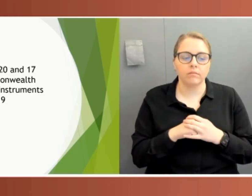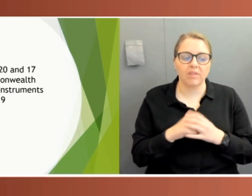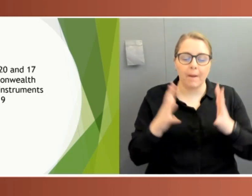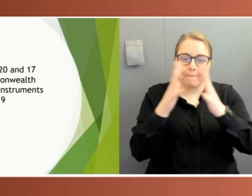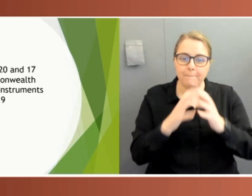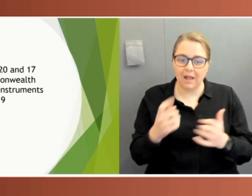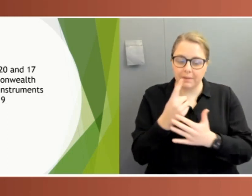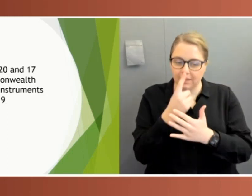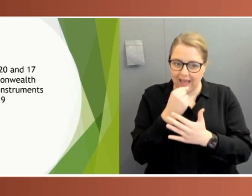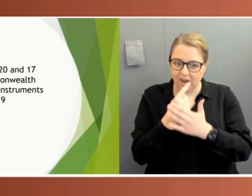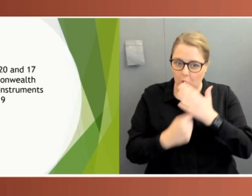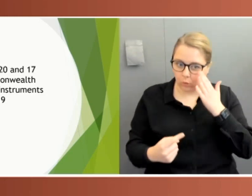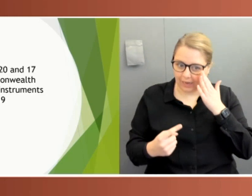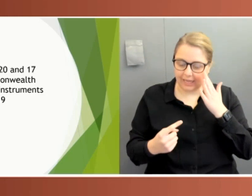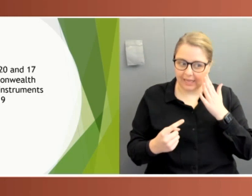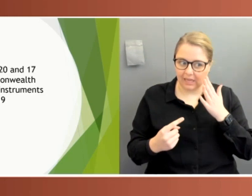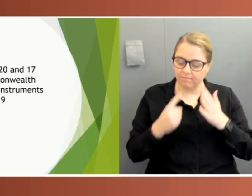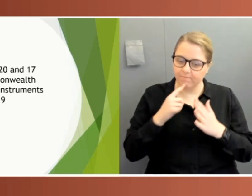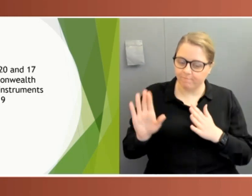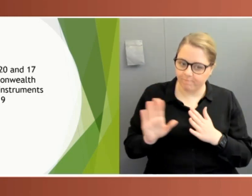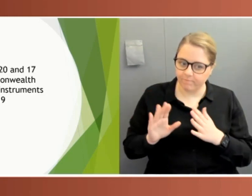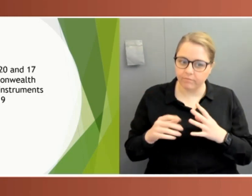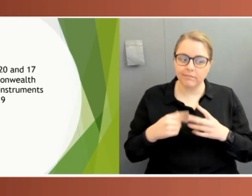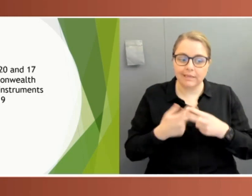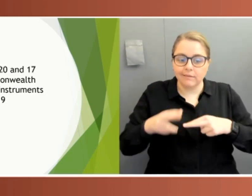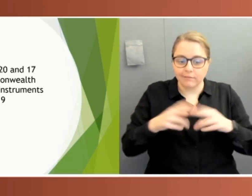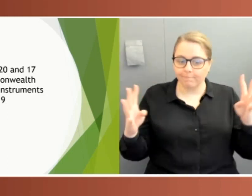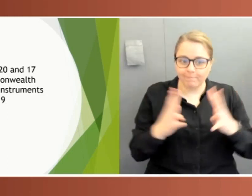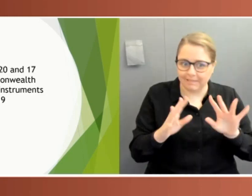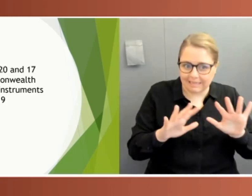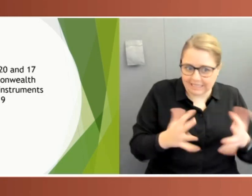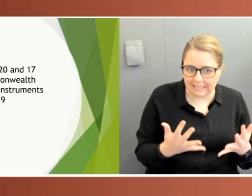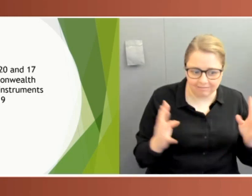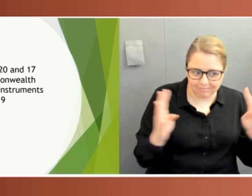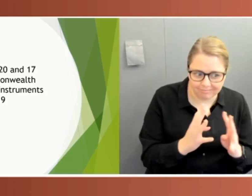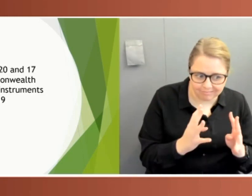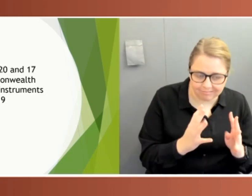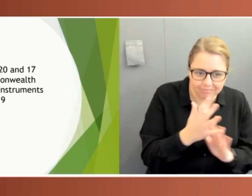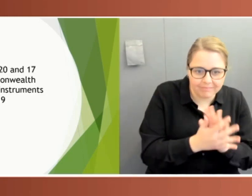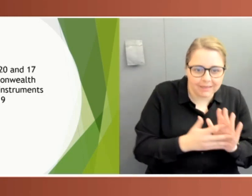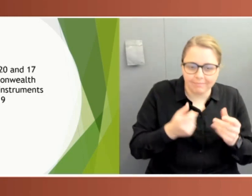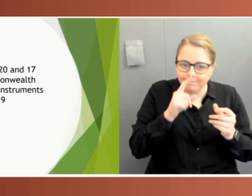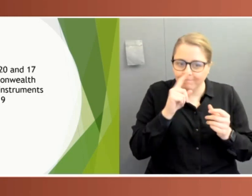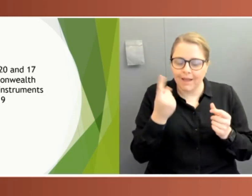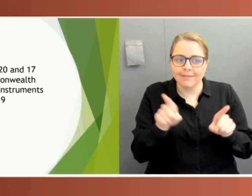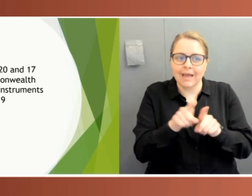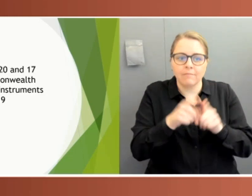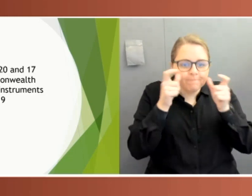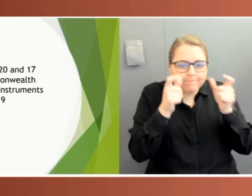when it's sitting. So the failure to sit regularly limited the capacity of Parliament to exercise oversight even over instruments that were disallowable.